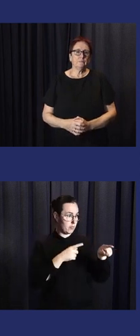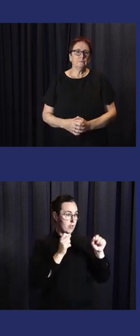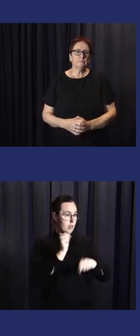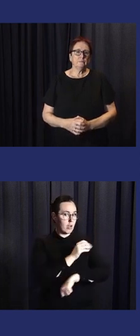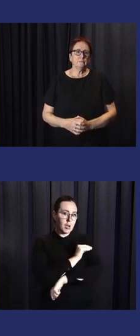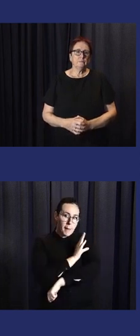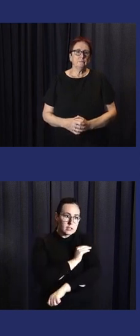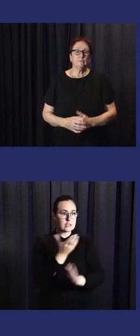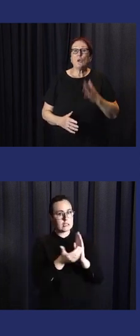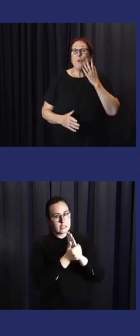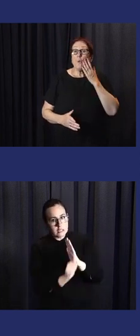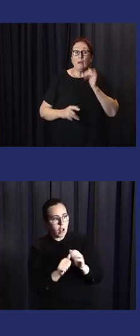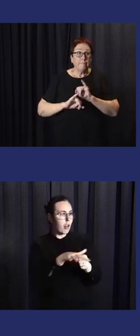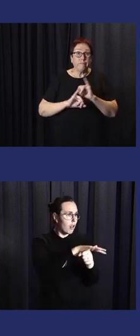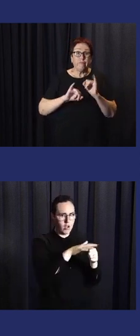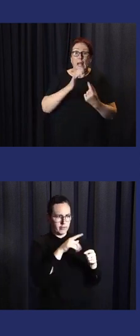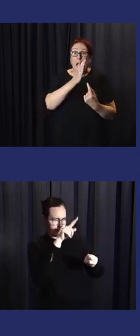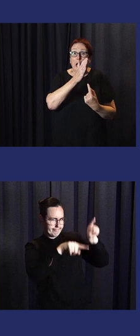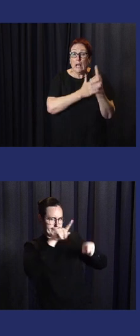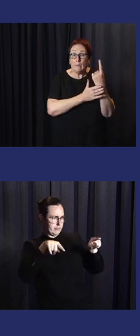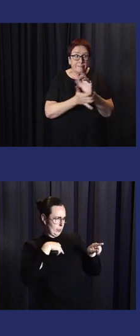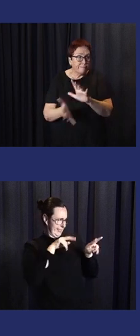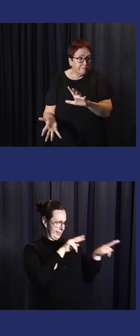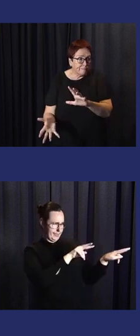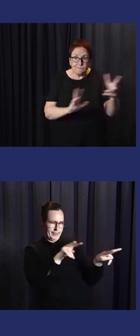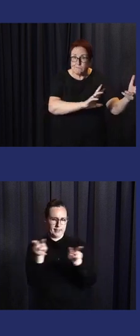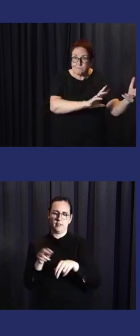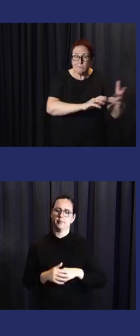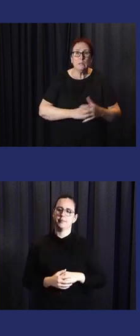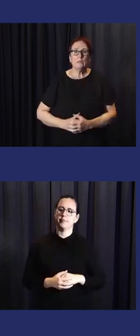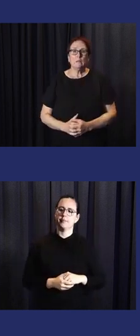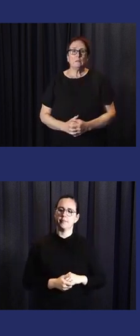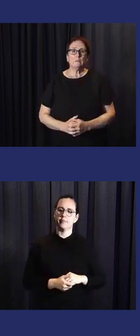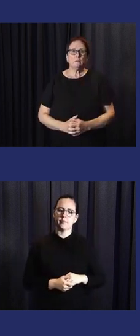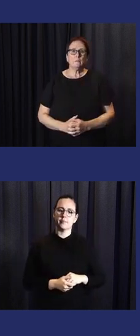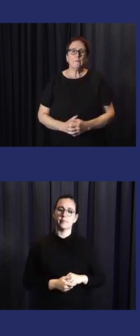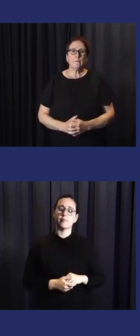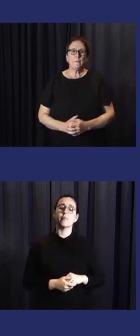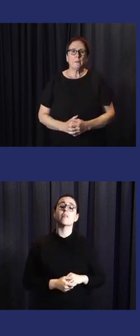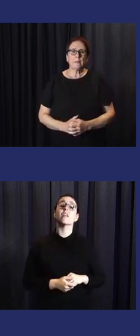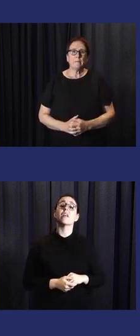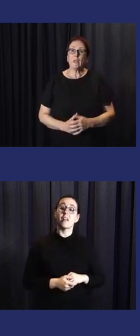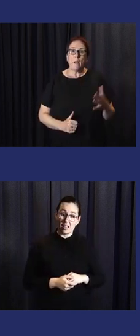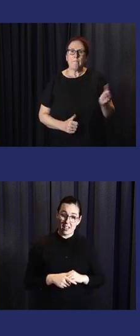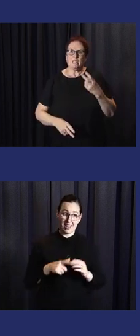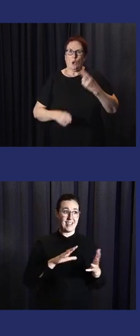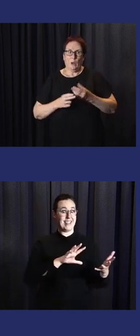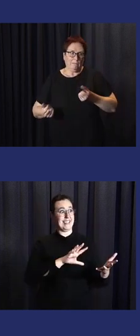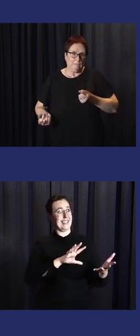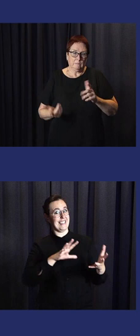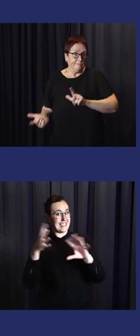And another, the last one is about the logistics on-spot. Because when the disaster occurs,